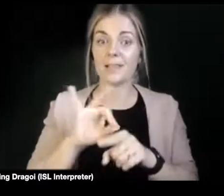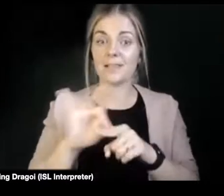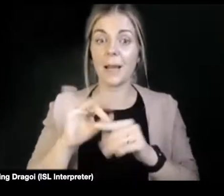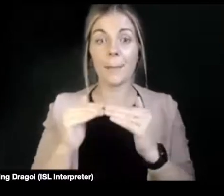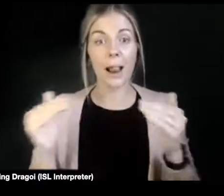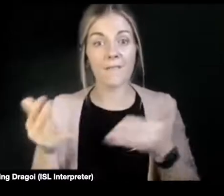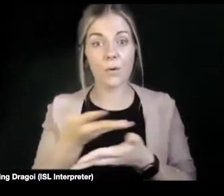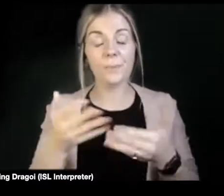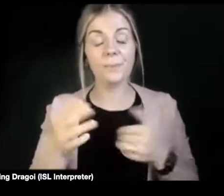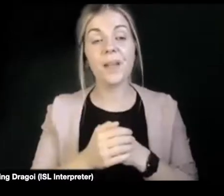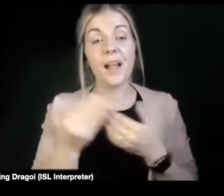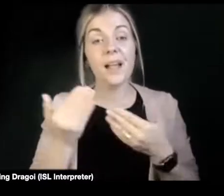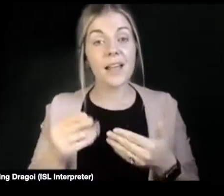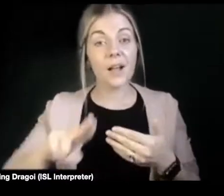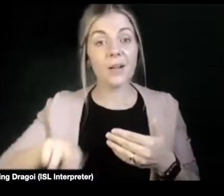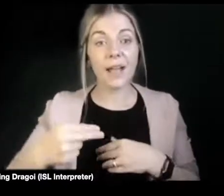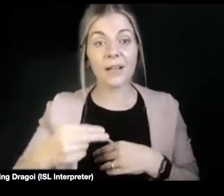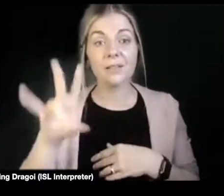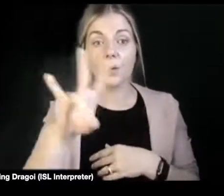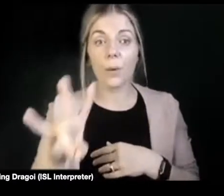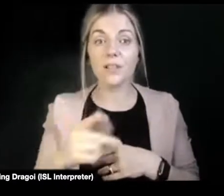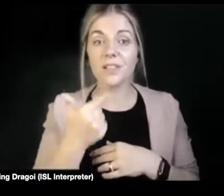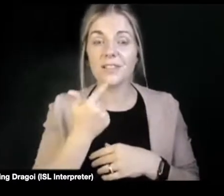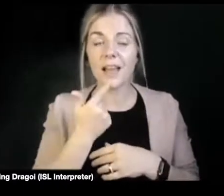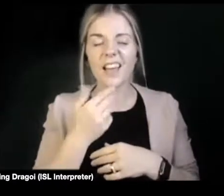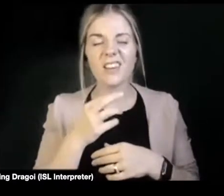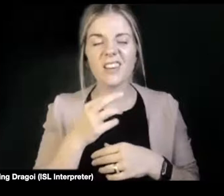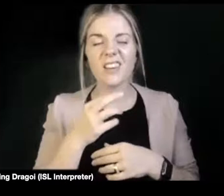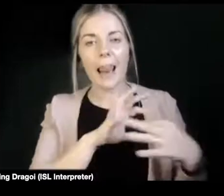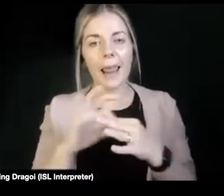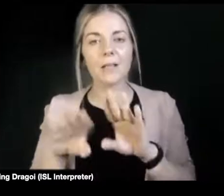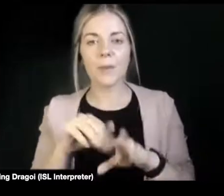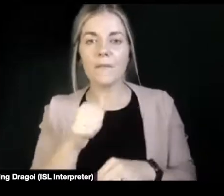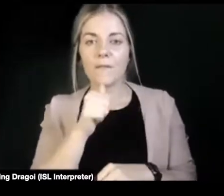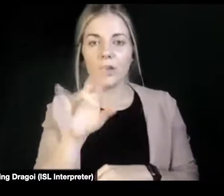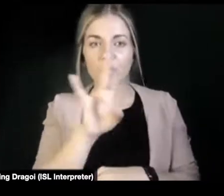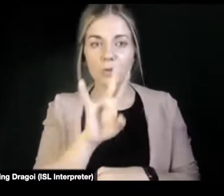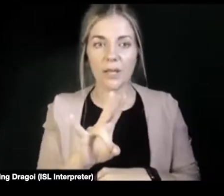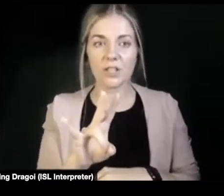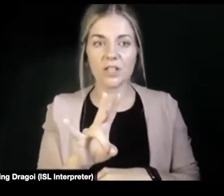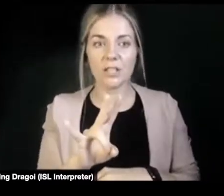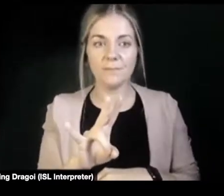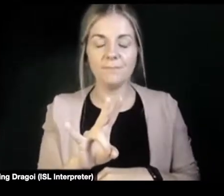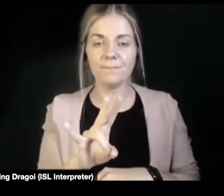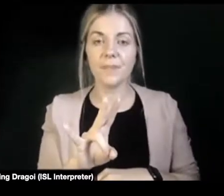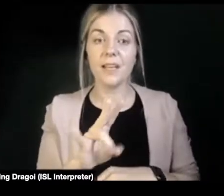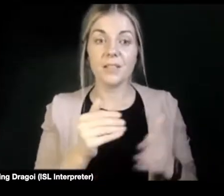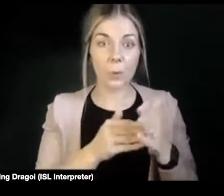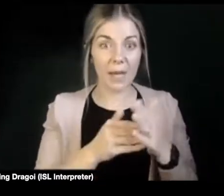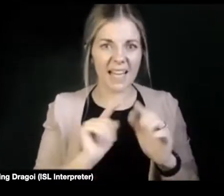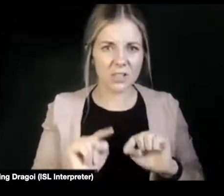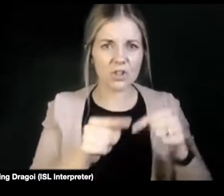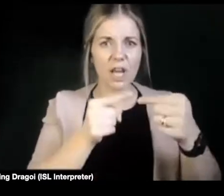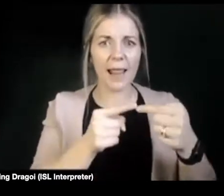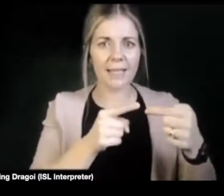in mind, the second question about... ...is the following on from... ...we will identify the challenges,